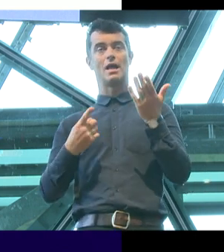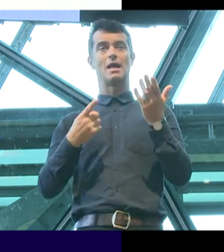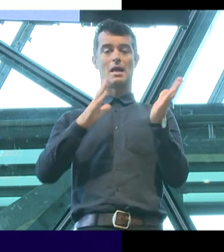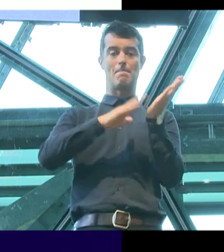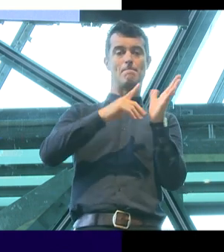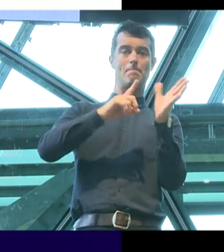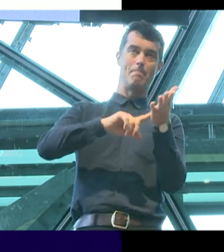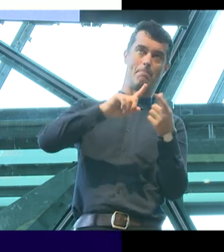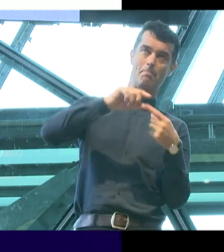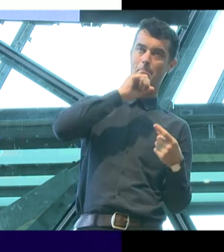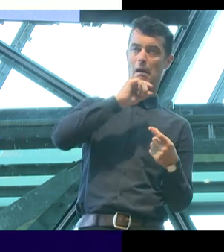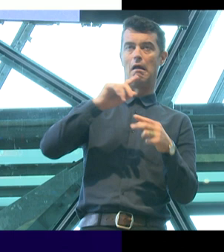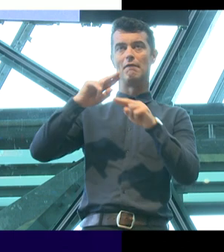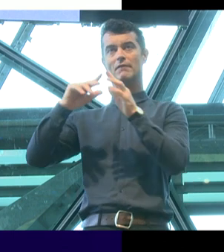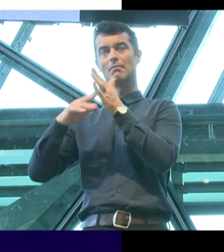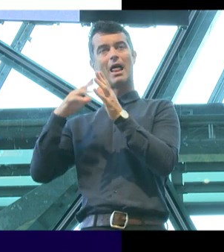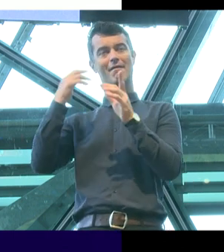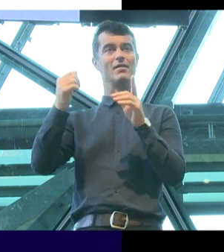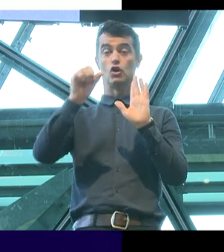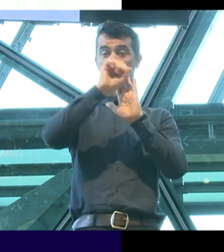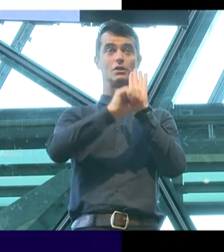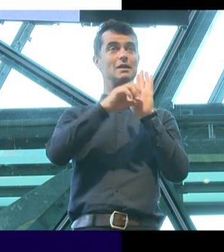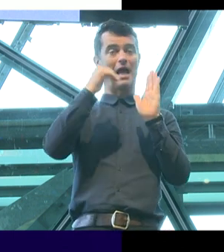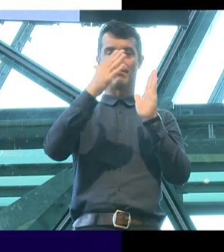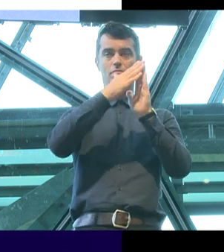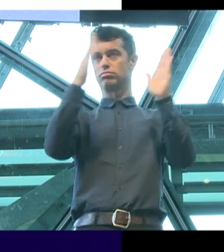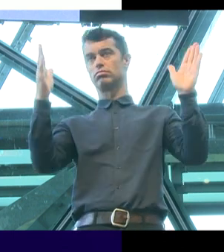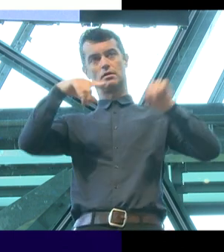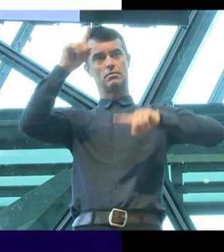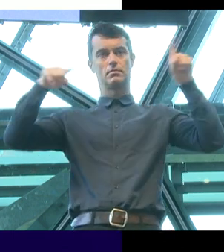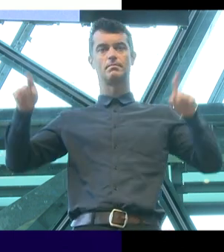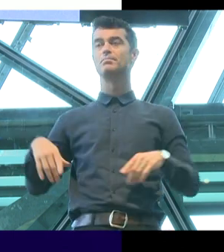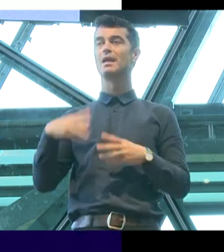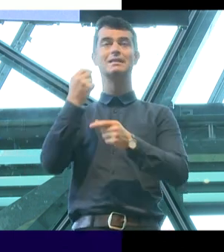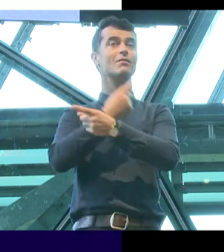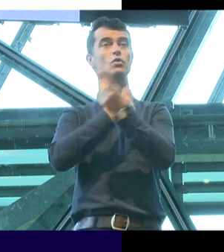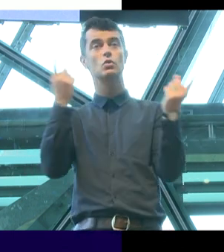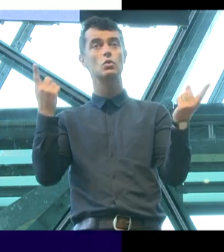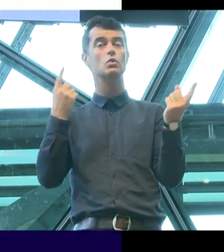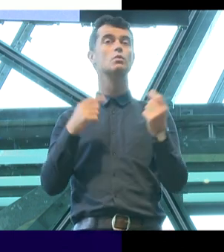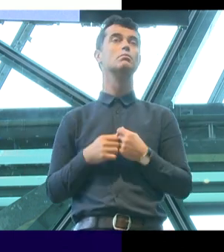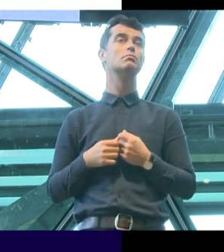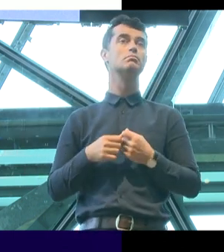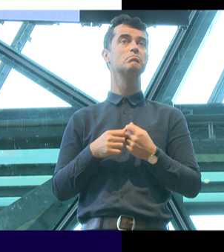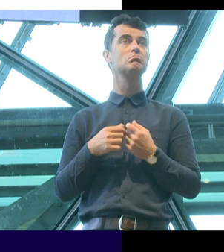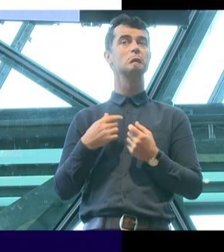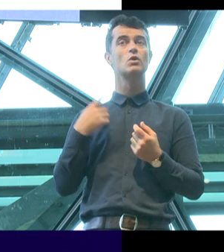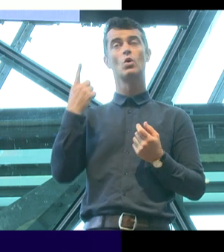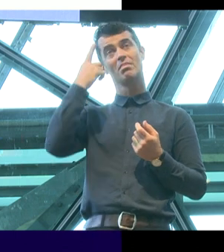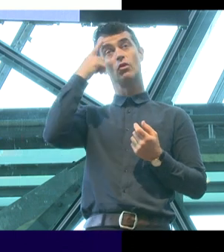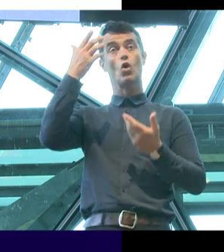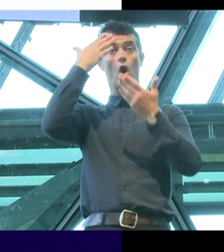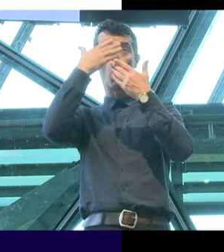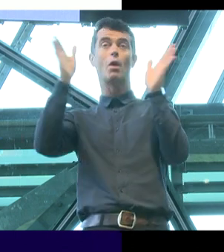and female but existed on a continuum. Some of you, and I've met people who consider themselves open-minded and progressive,